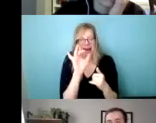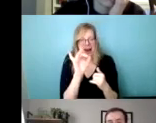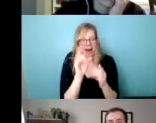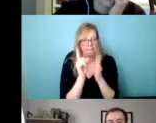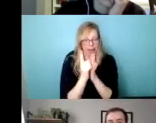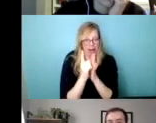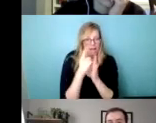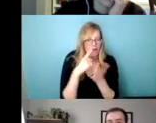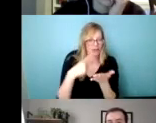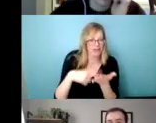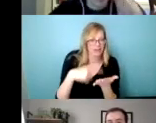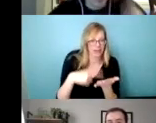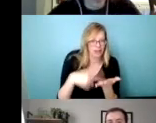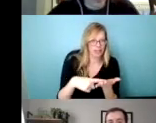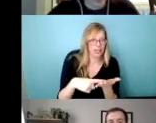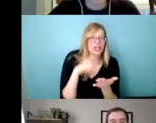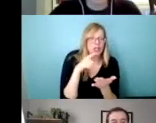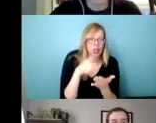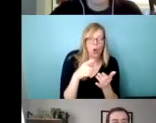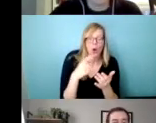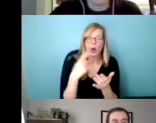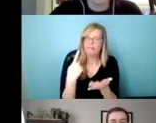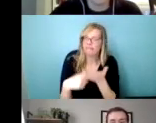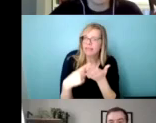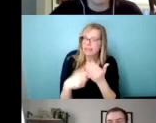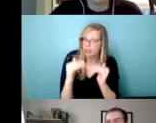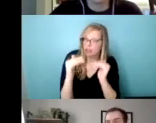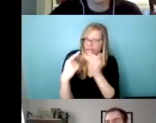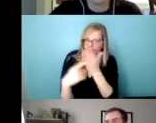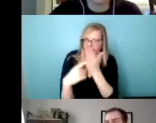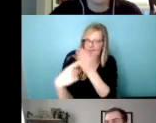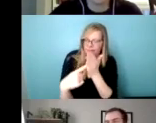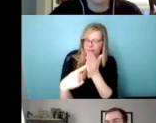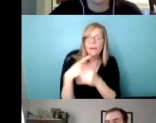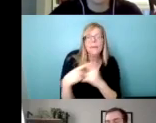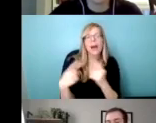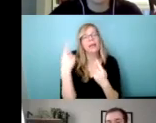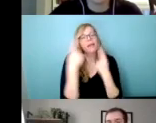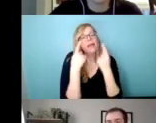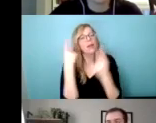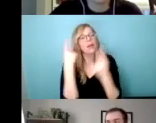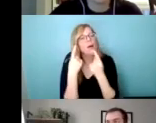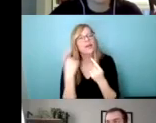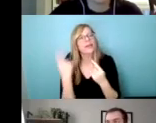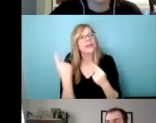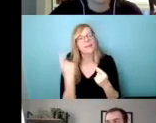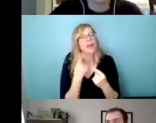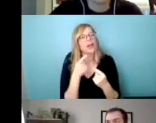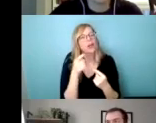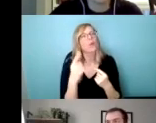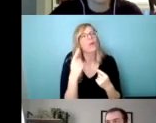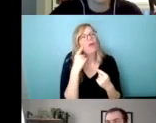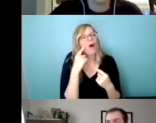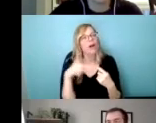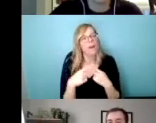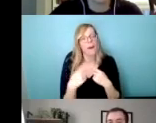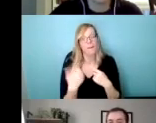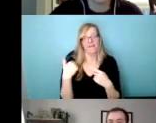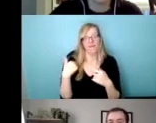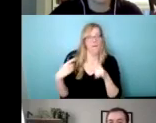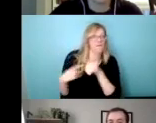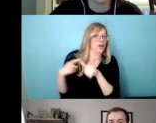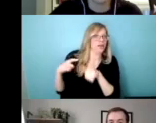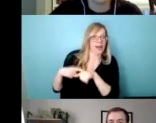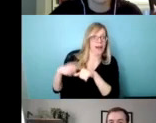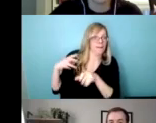so keep it really high level, but maybe think about that something that really sticks out for you either your first time getting involved in some of this, what worked in